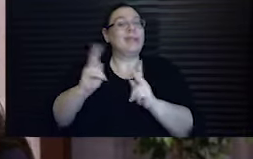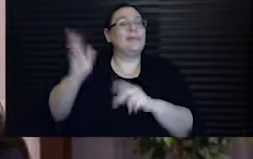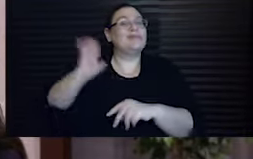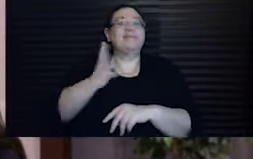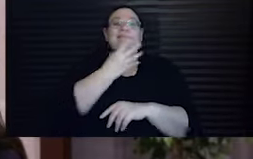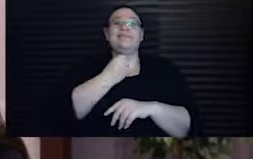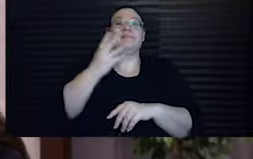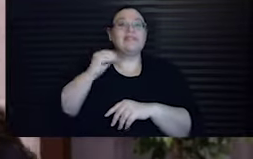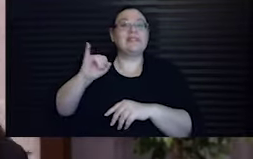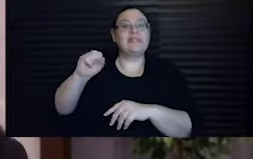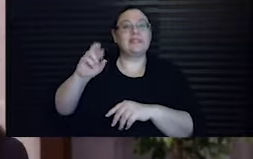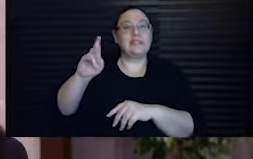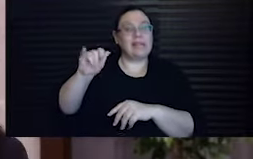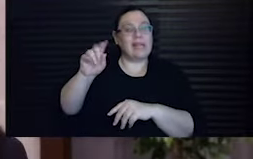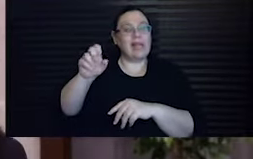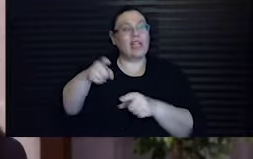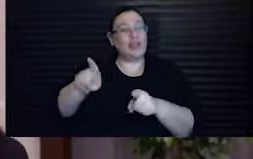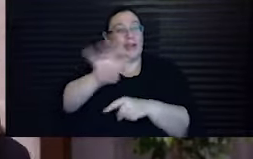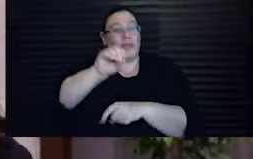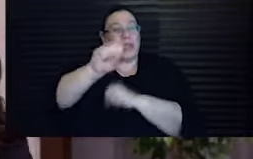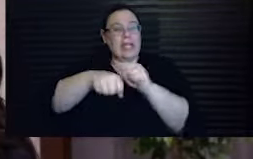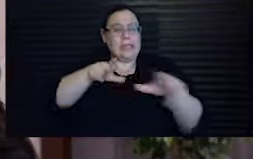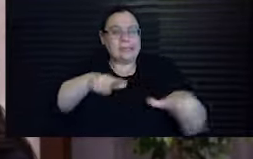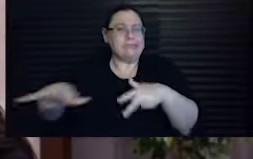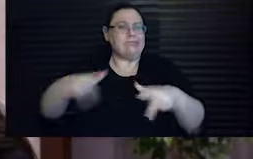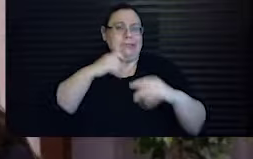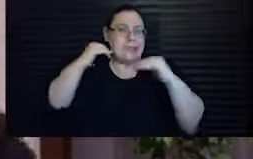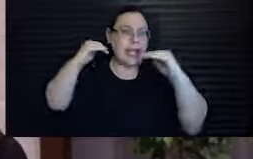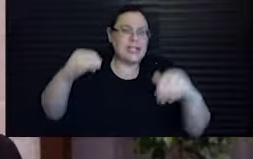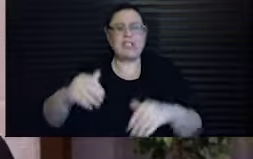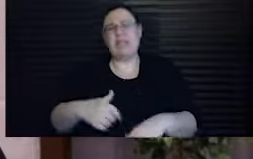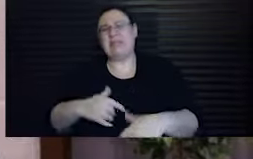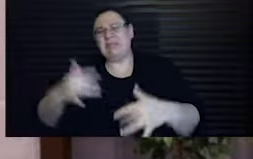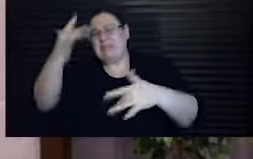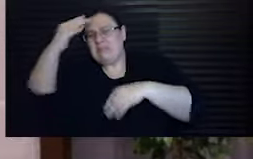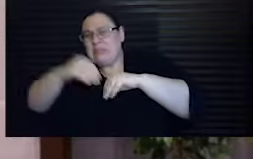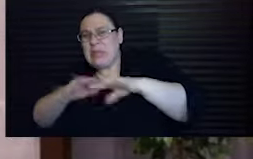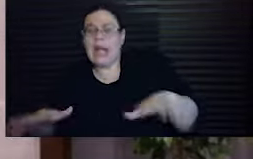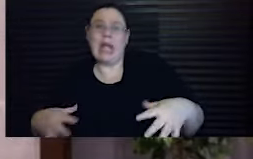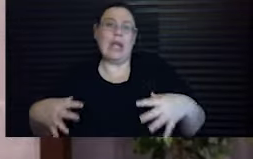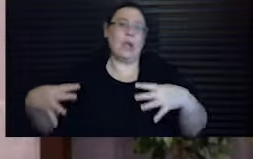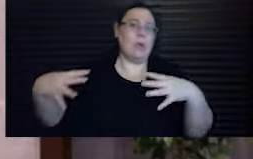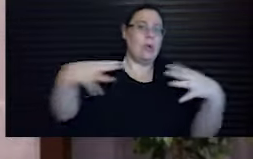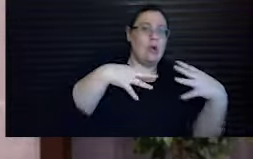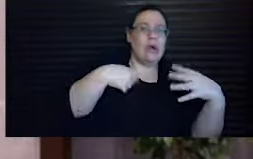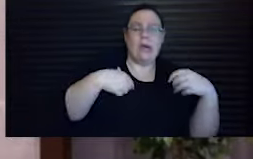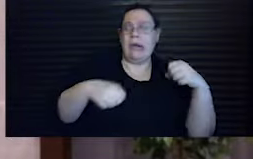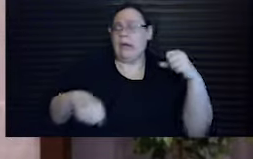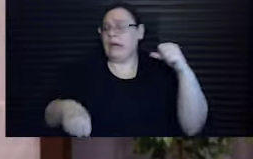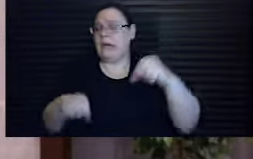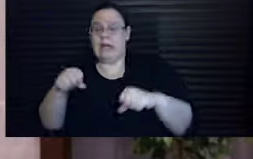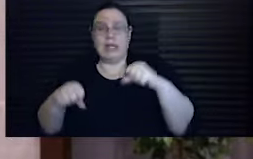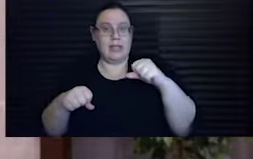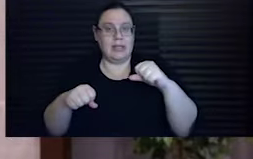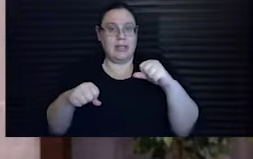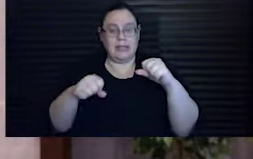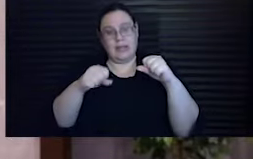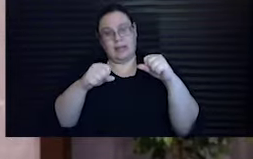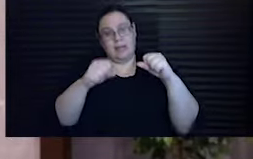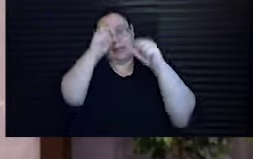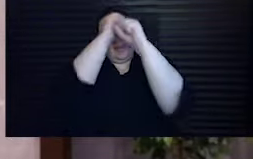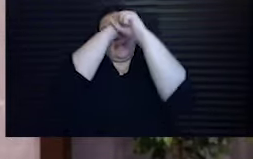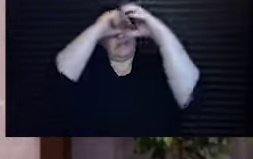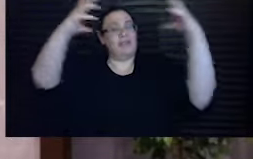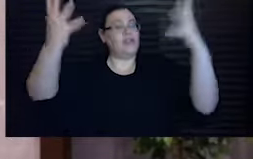walked through the desert for those 40 years facing plague and war and uncertainty, it was a vision of a land